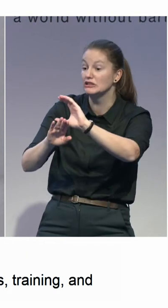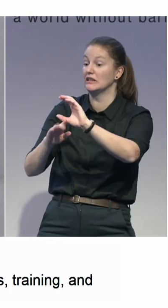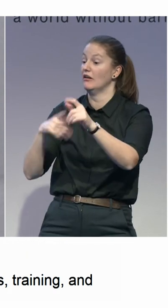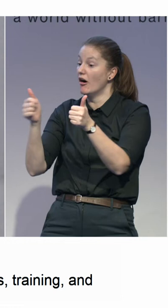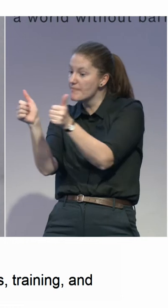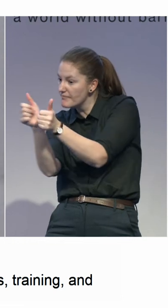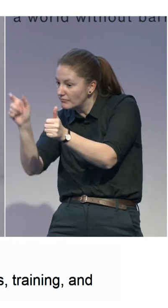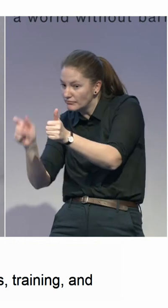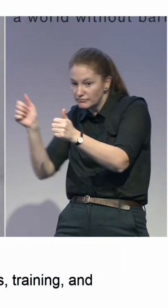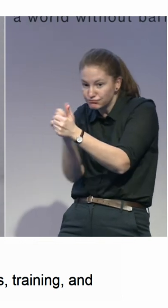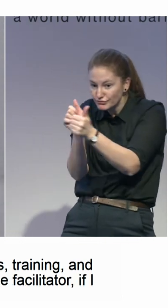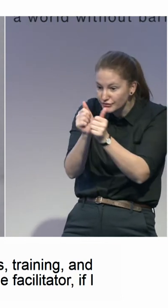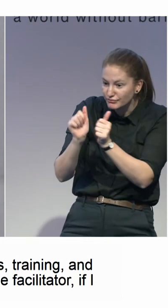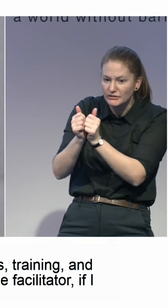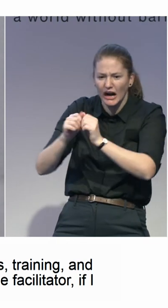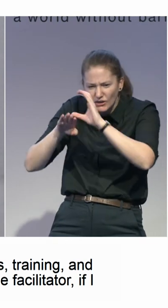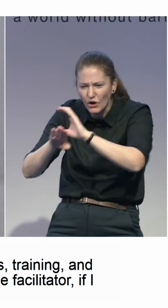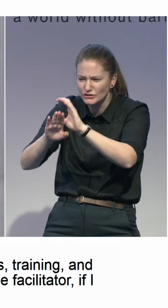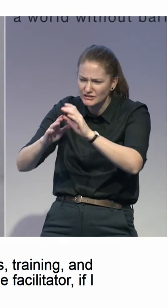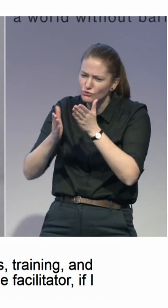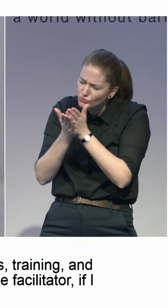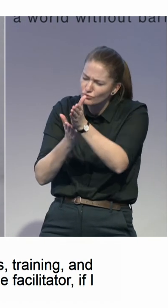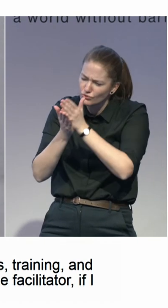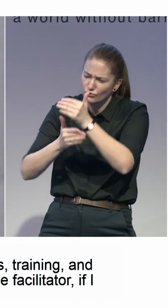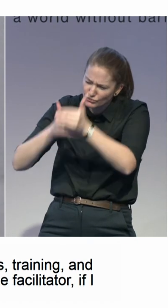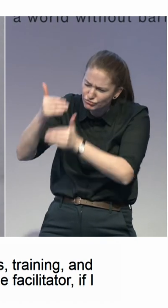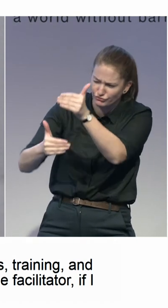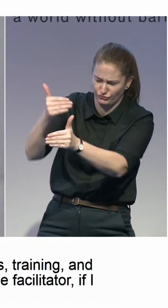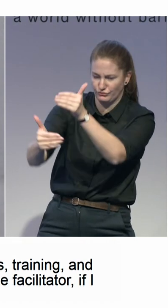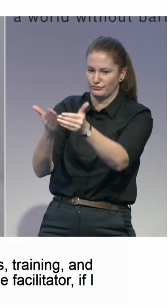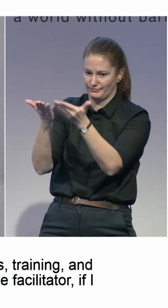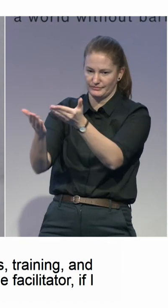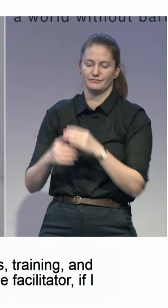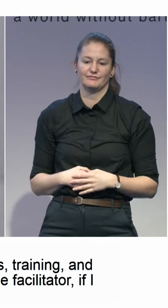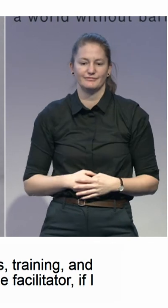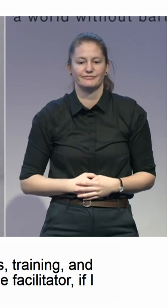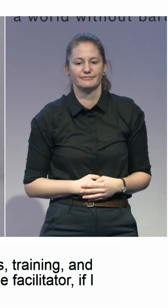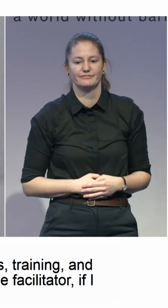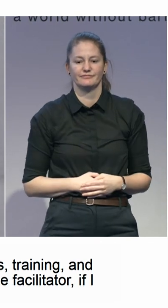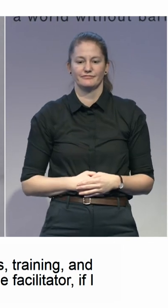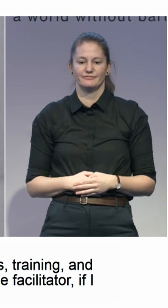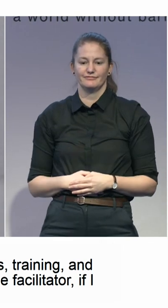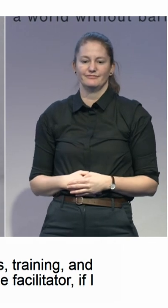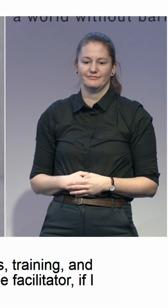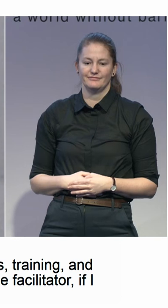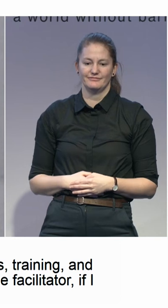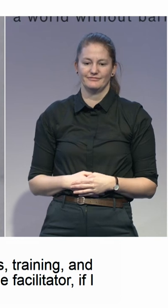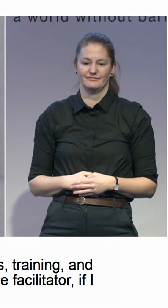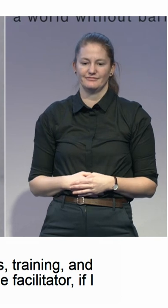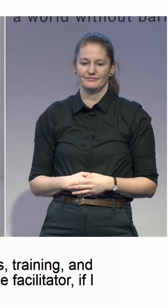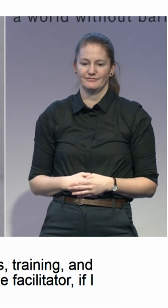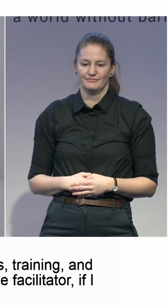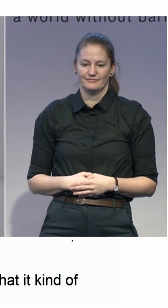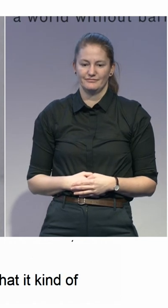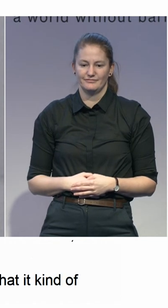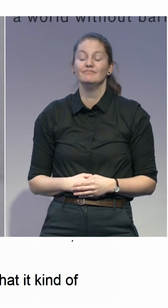And what is also really important about the project is that it involves the community, we saw a big graph on